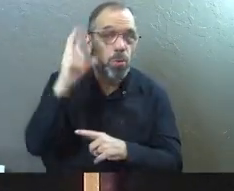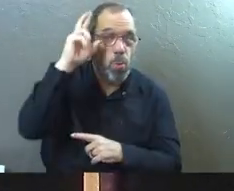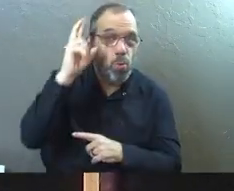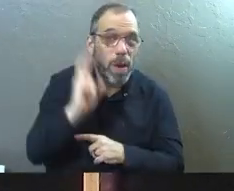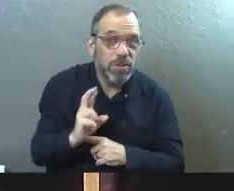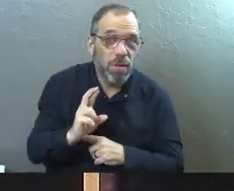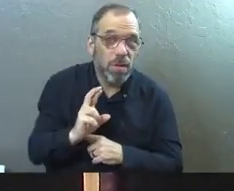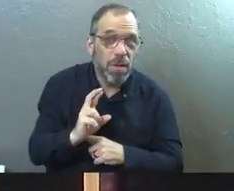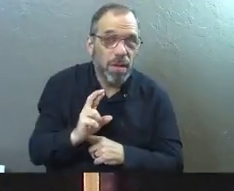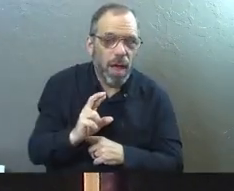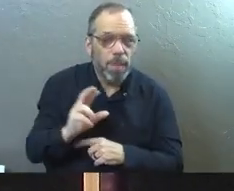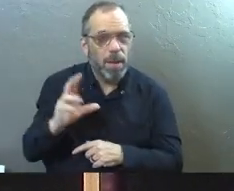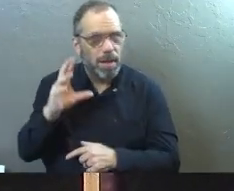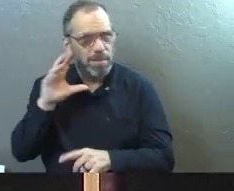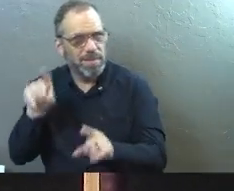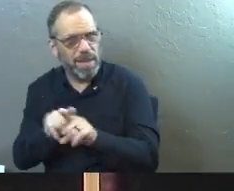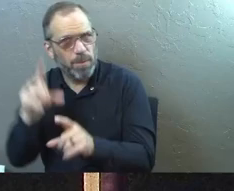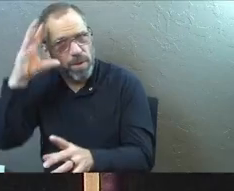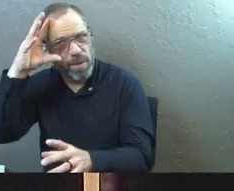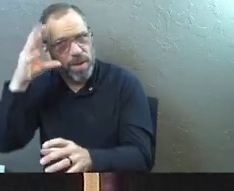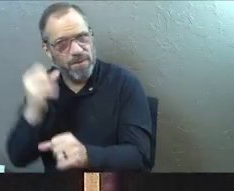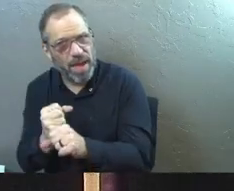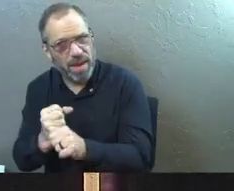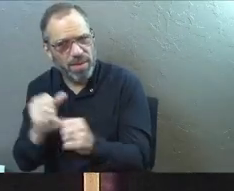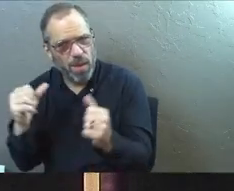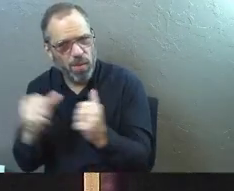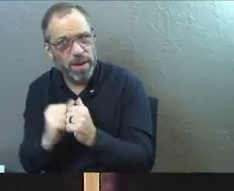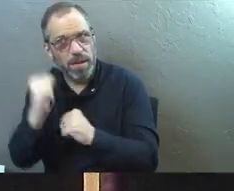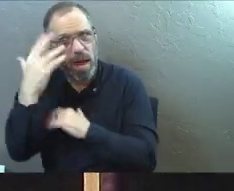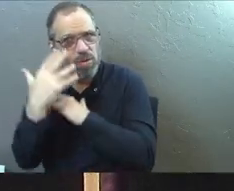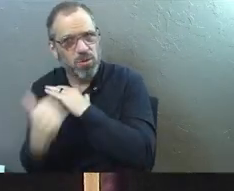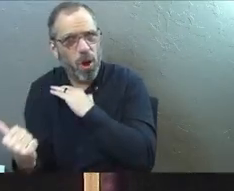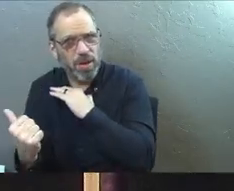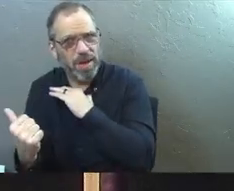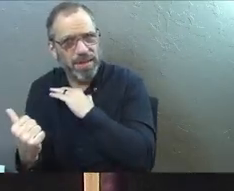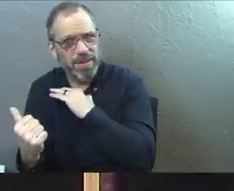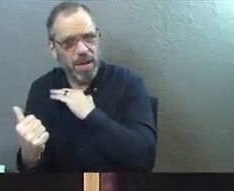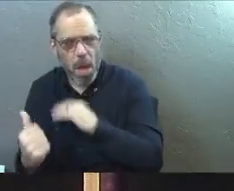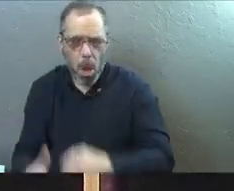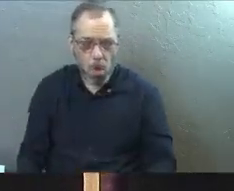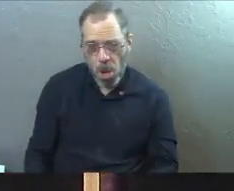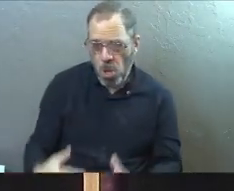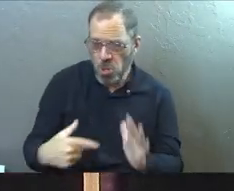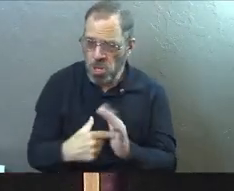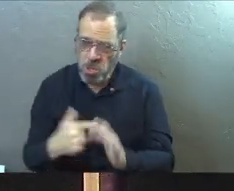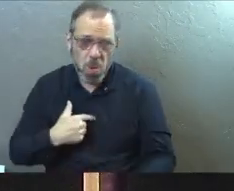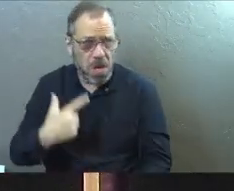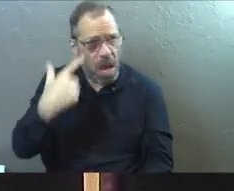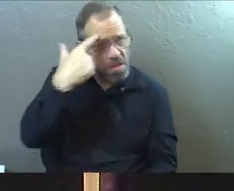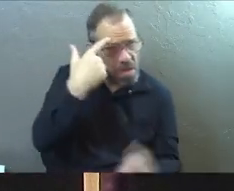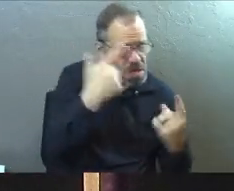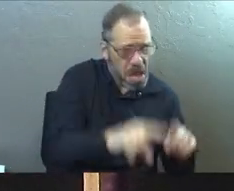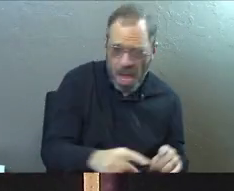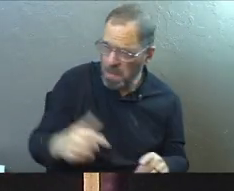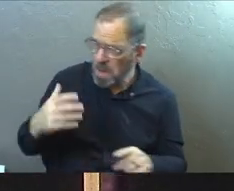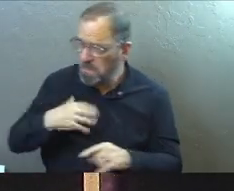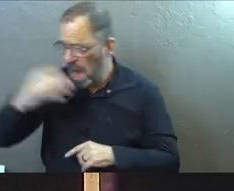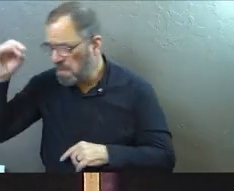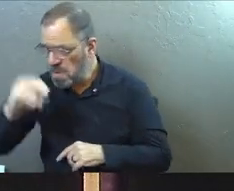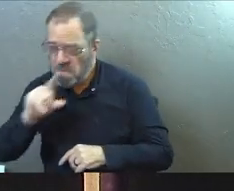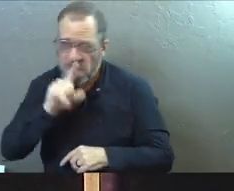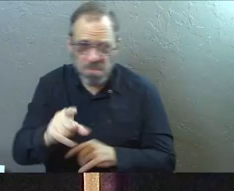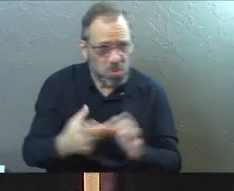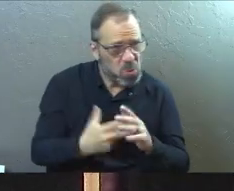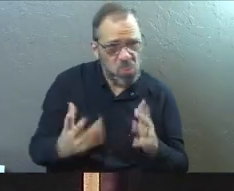this when it comes to our faith? Don't we do this with the calling that God has placed on our lives and we say, well, this is what I think happened must be